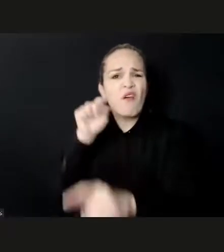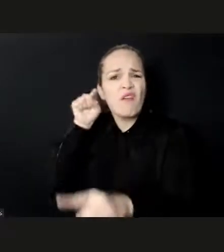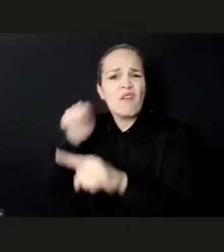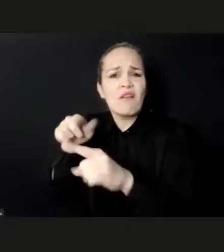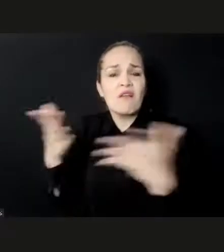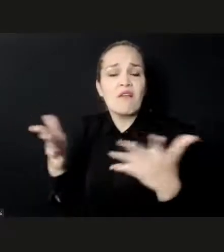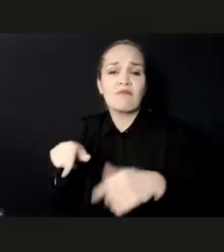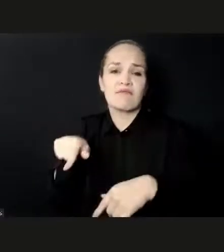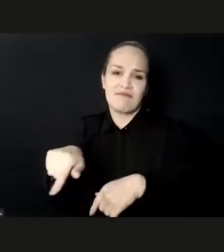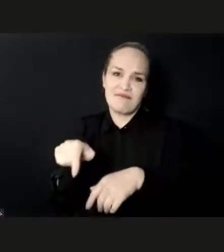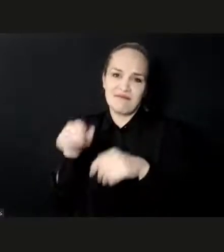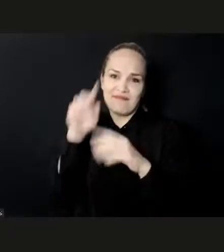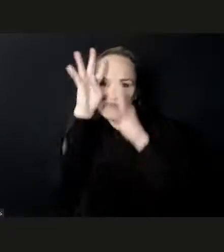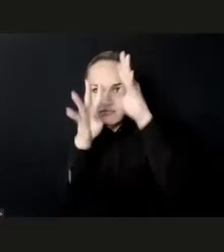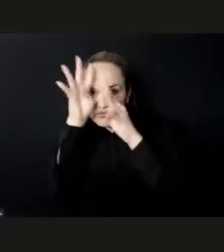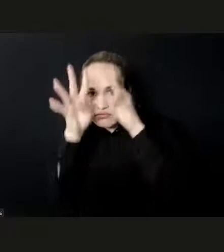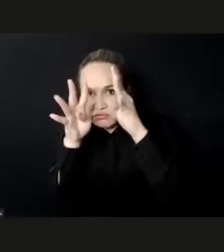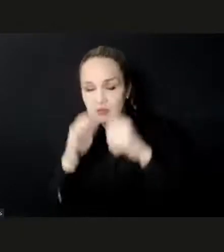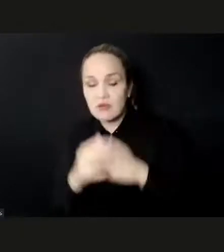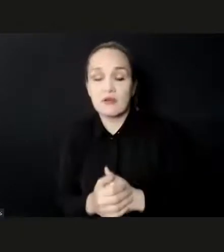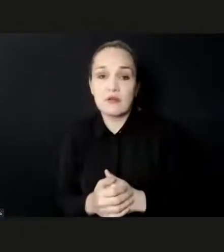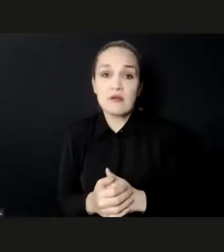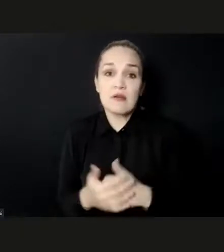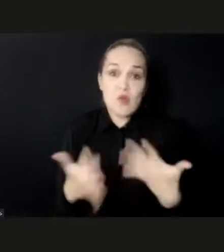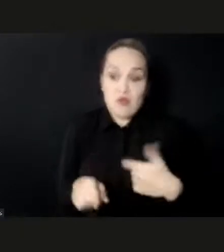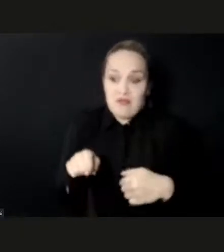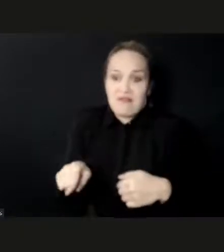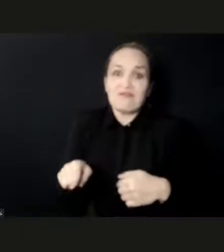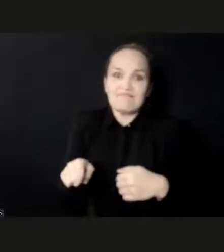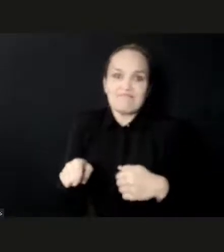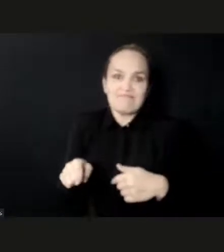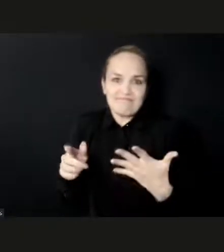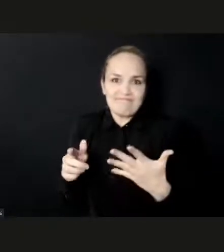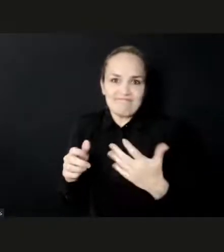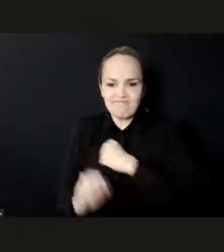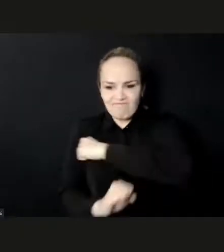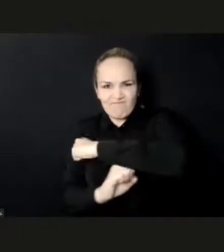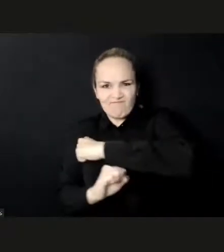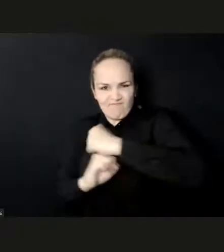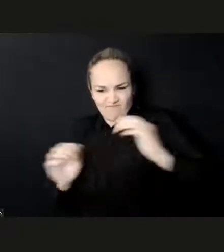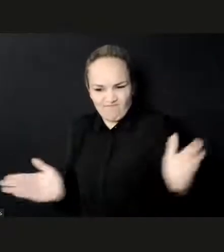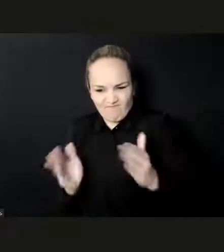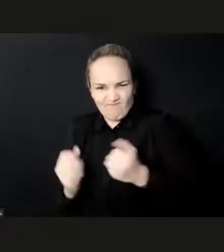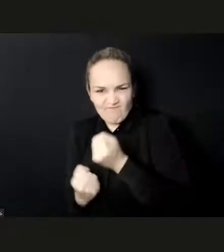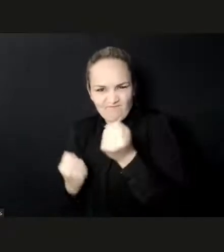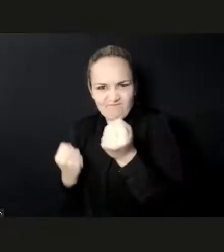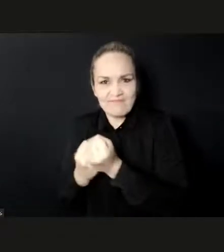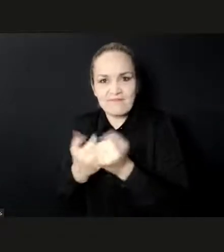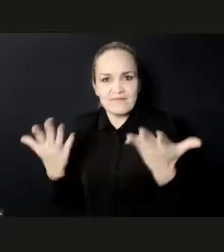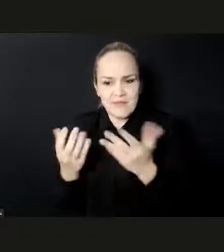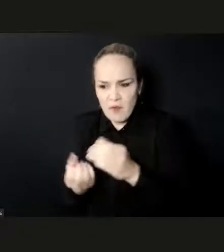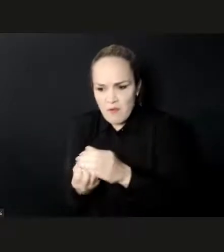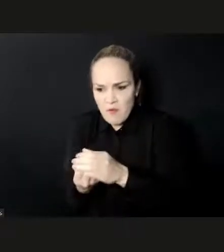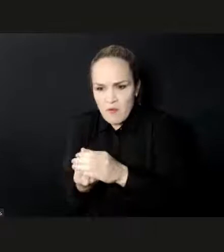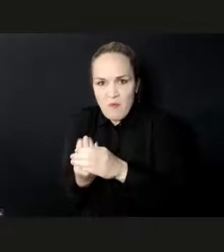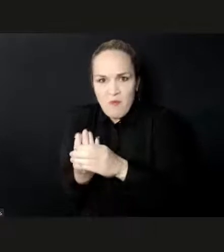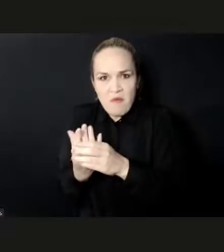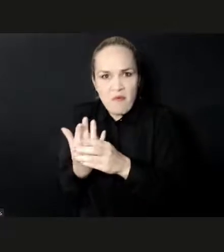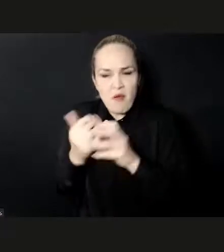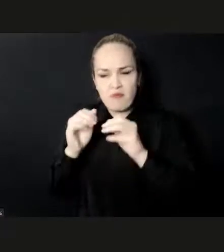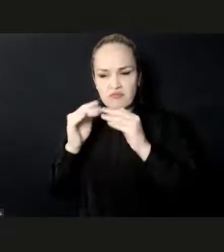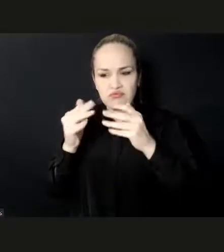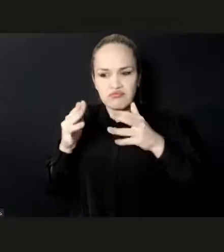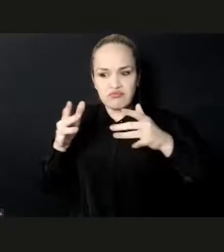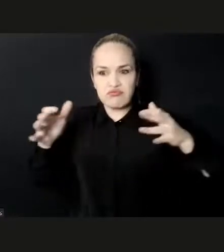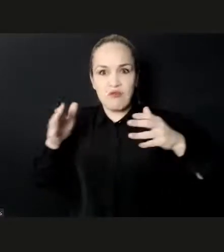a driver of innovation and an incubator for the labor force of tomorrow. I want to name